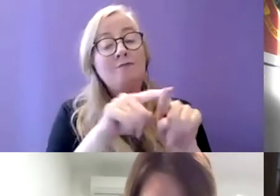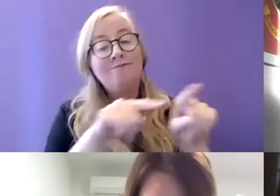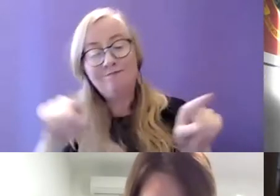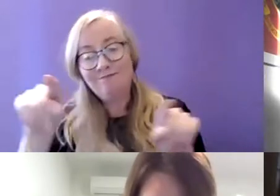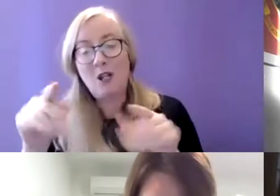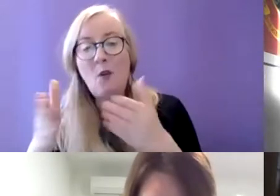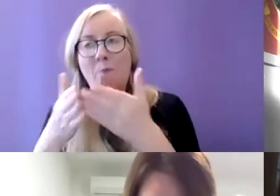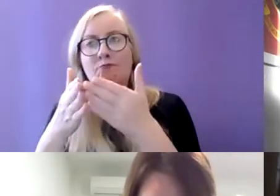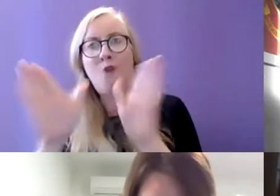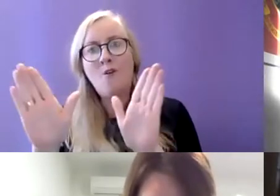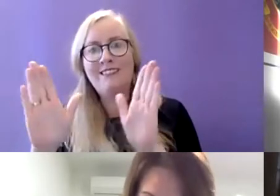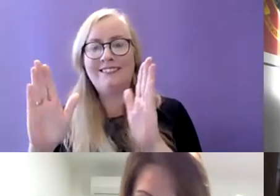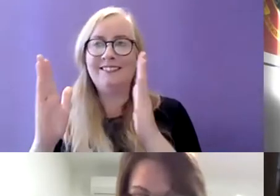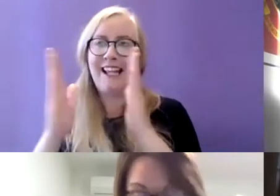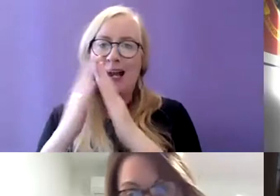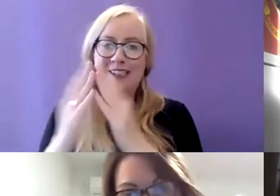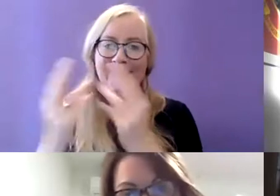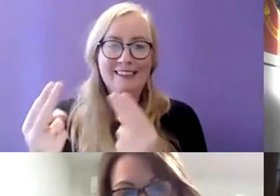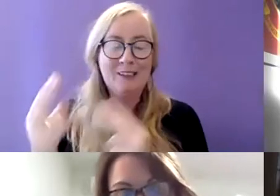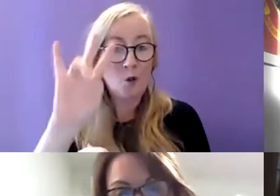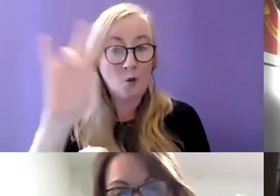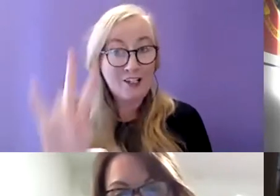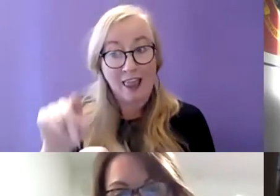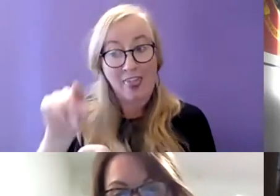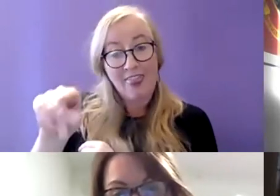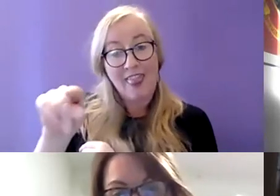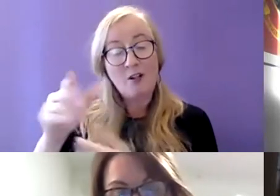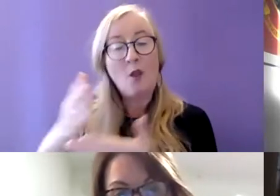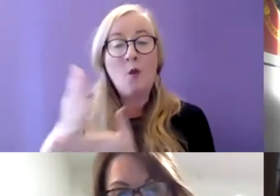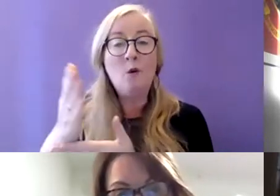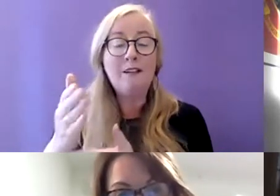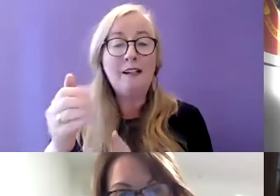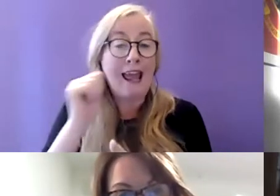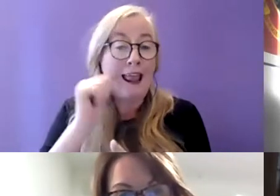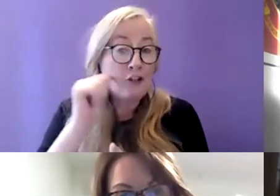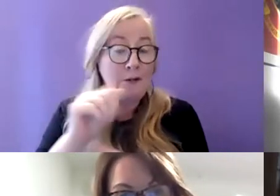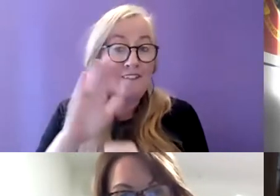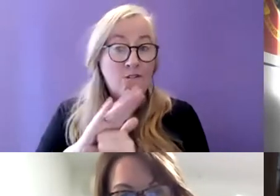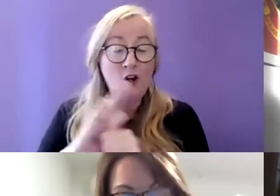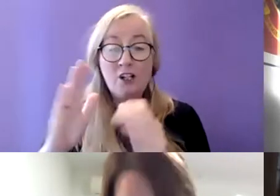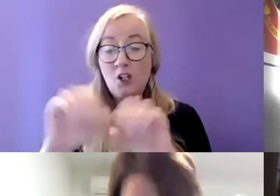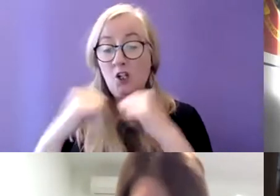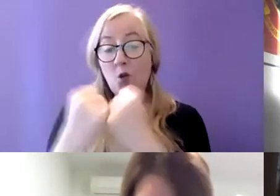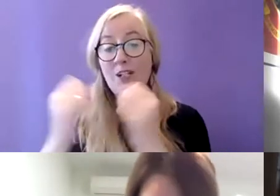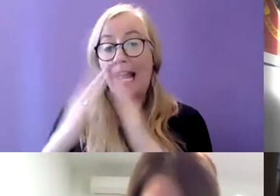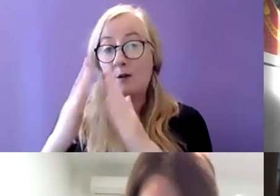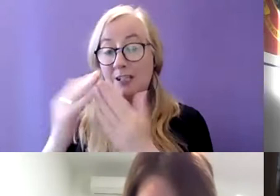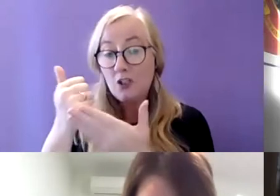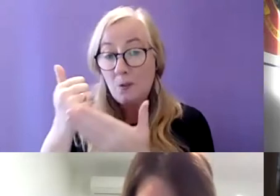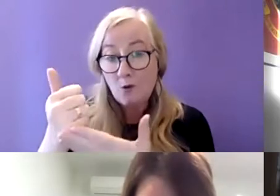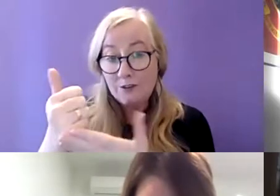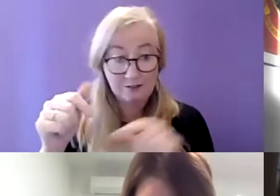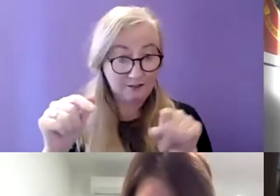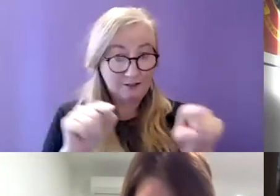question and that is dealt with true eligibility for social housing supports so